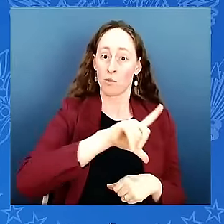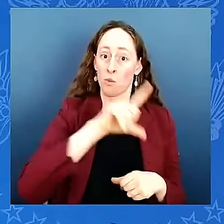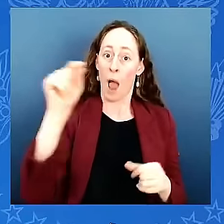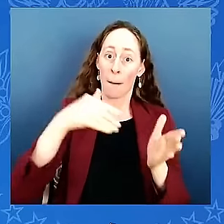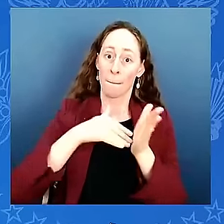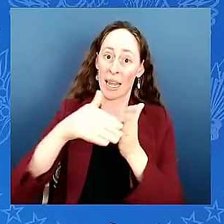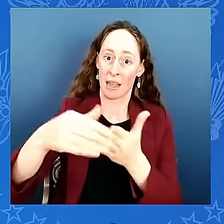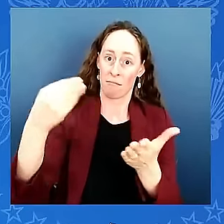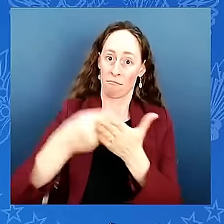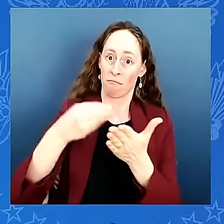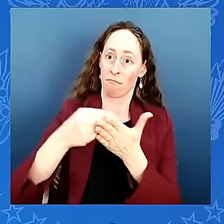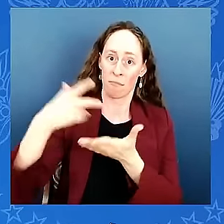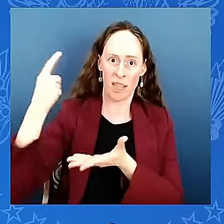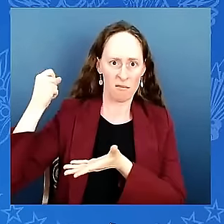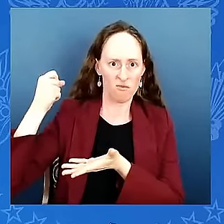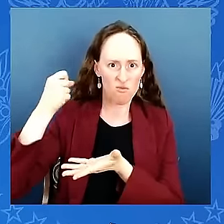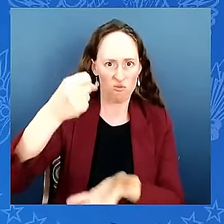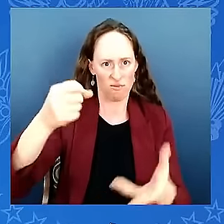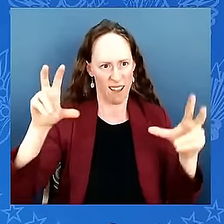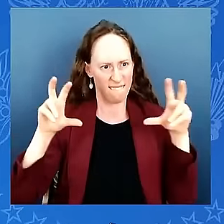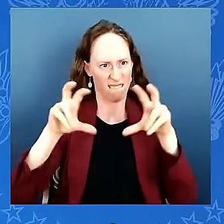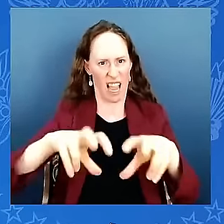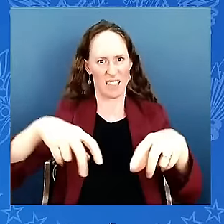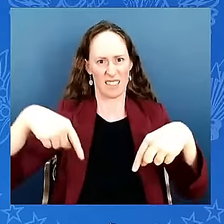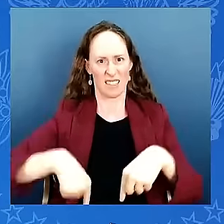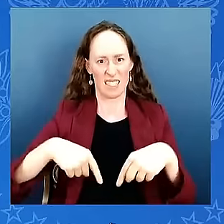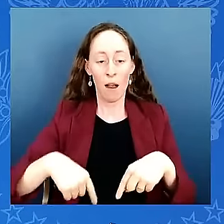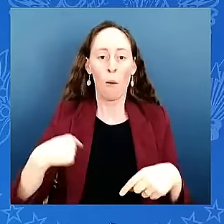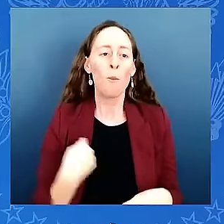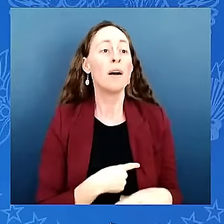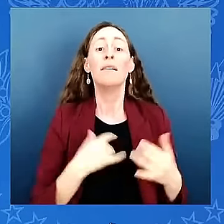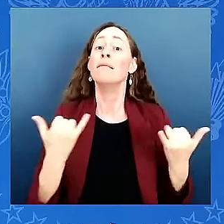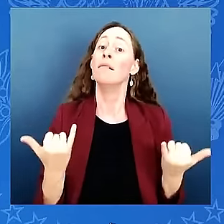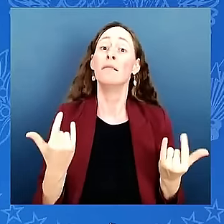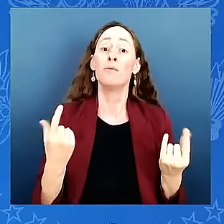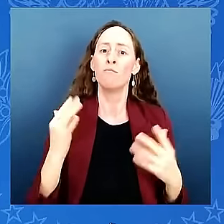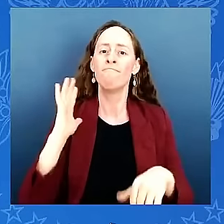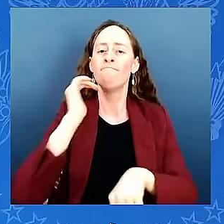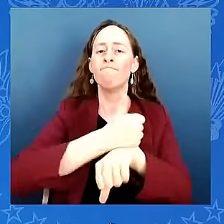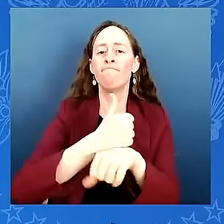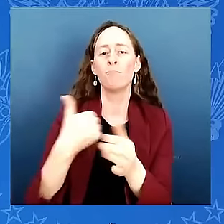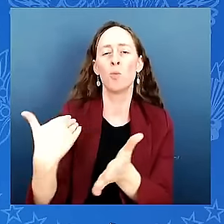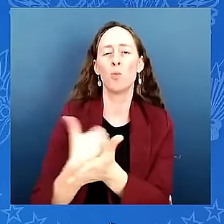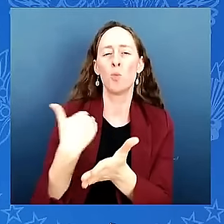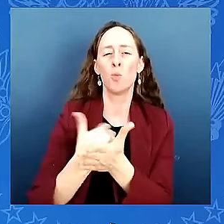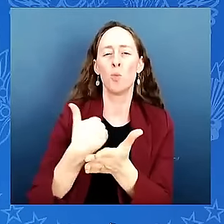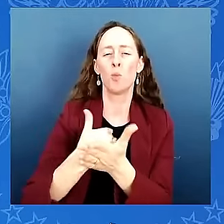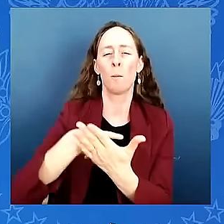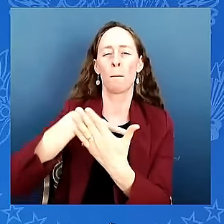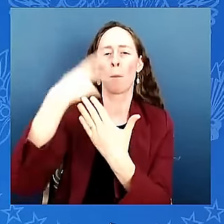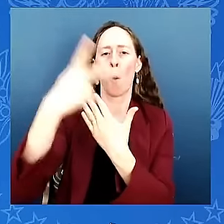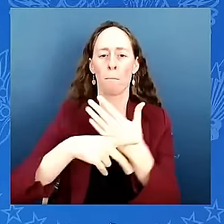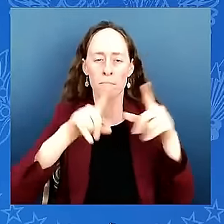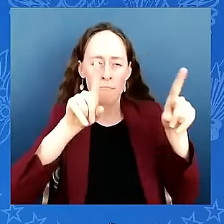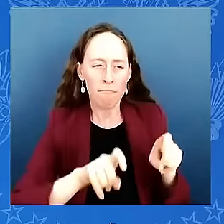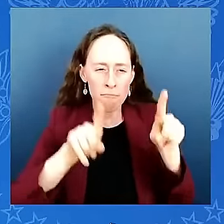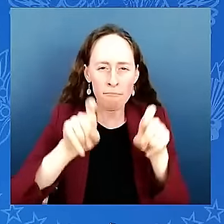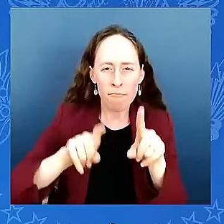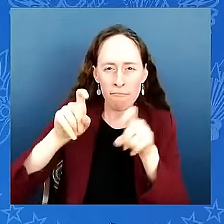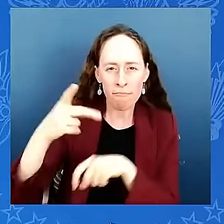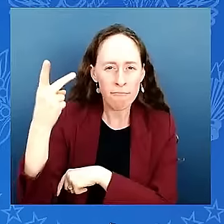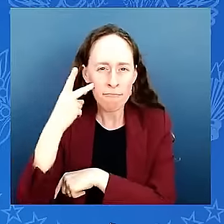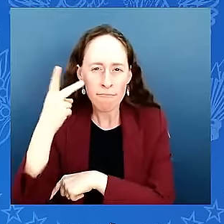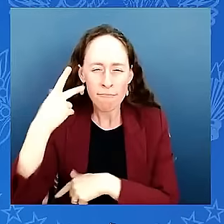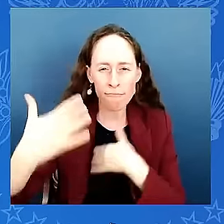recompete pilot program for this area and so in this north birmingham footprint it is going to allow us to